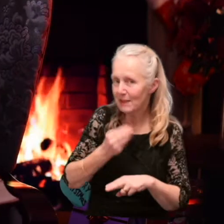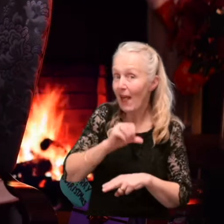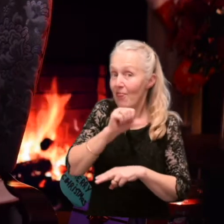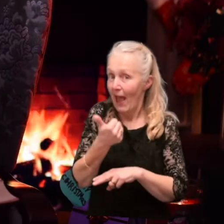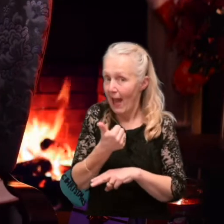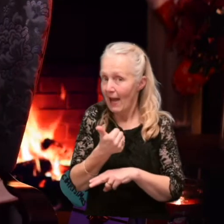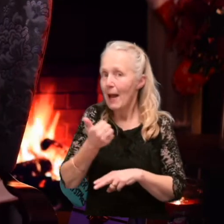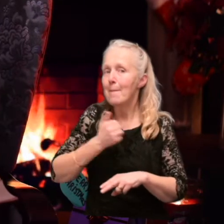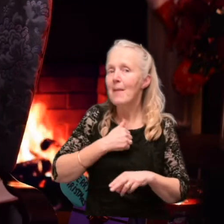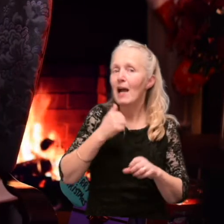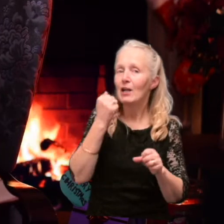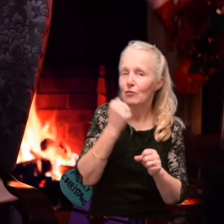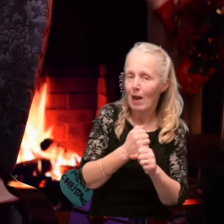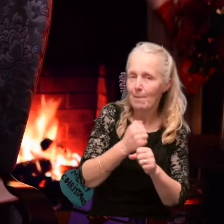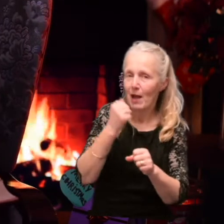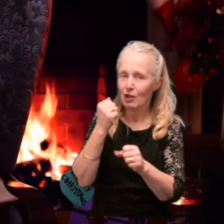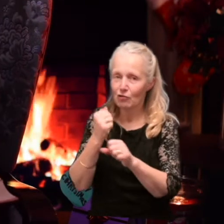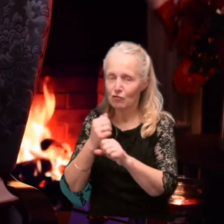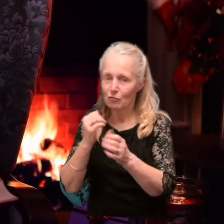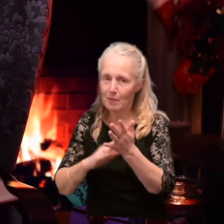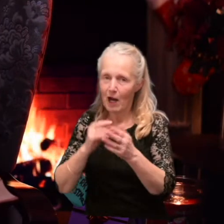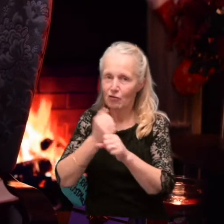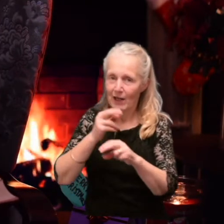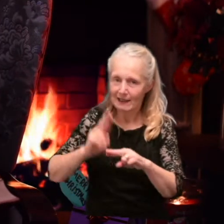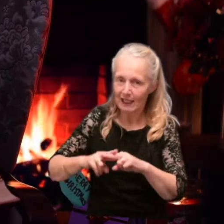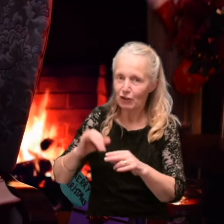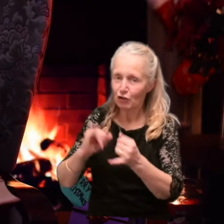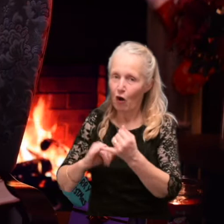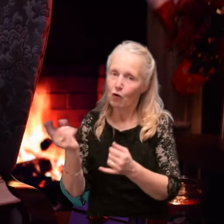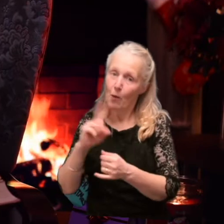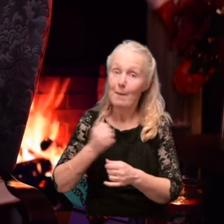my grandma and grandad Sean come with my uncle Cy and we exchange more presents.